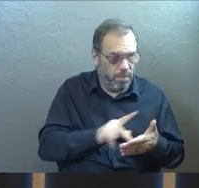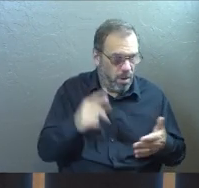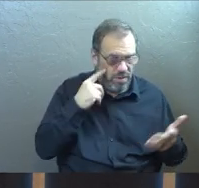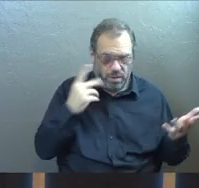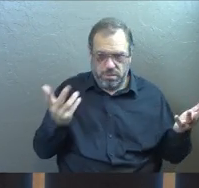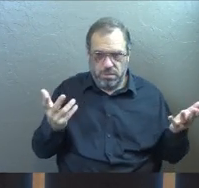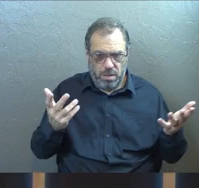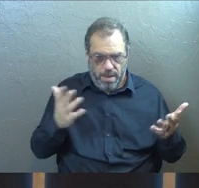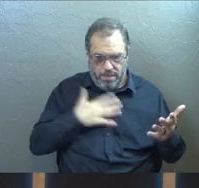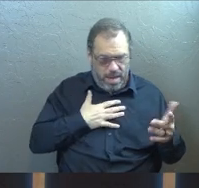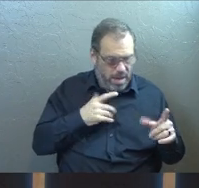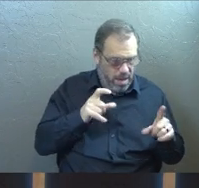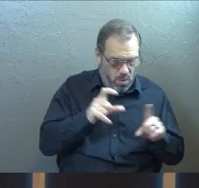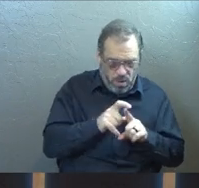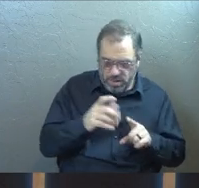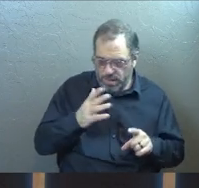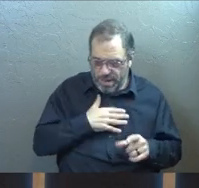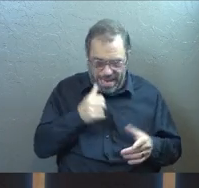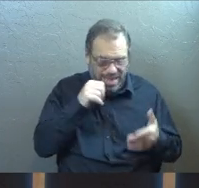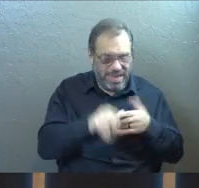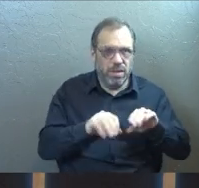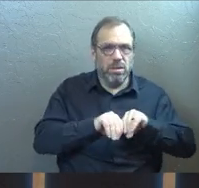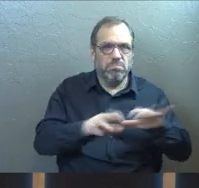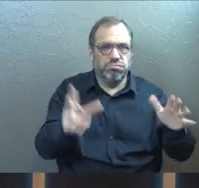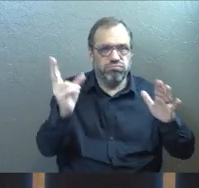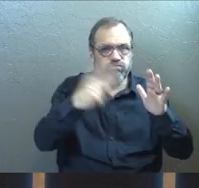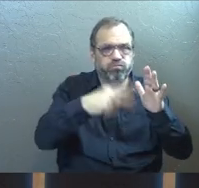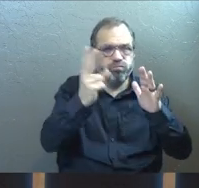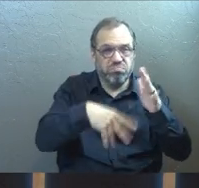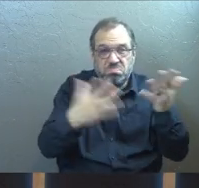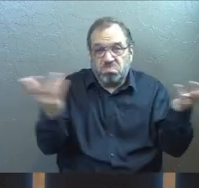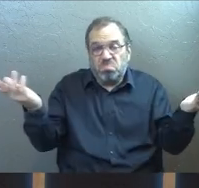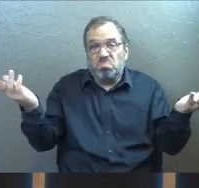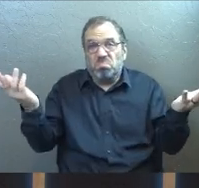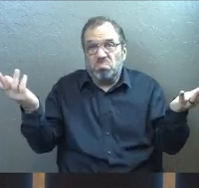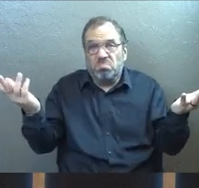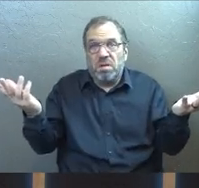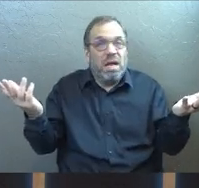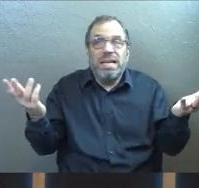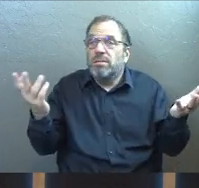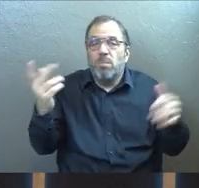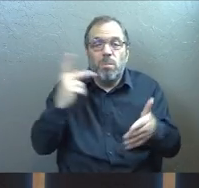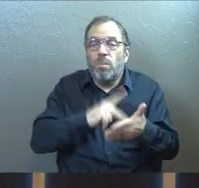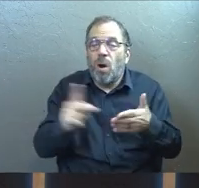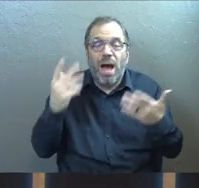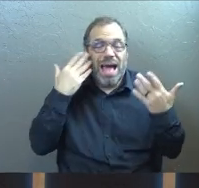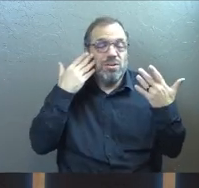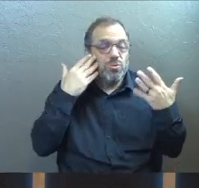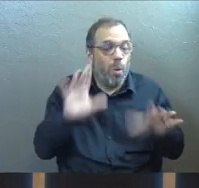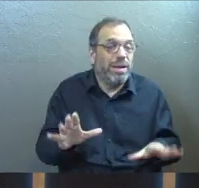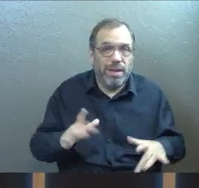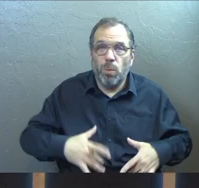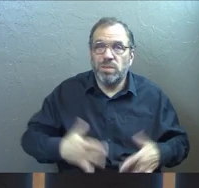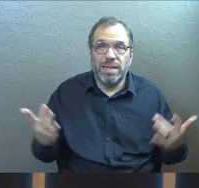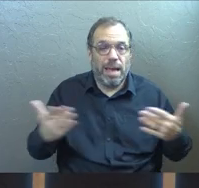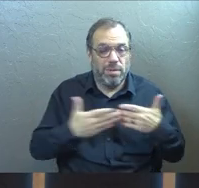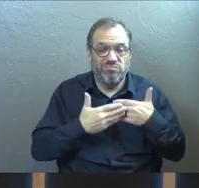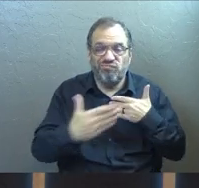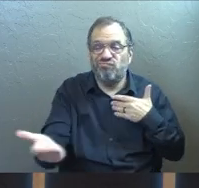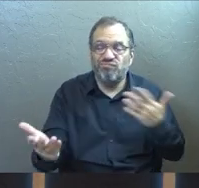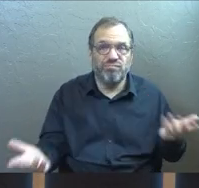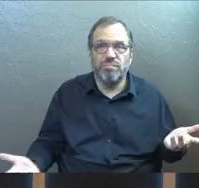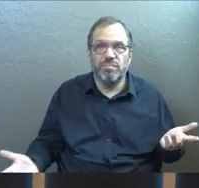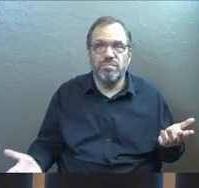his words or his letters are going to be read by anybody else after he's dead. He doesn't have the luxury of knowing any of that stuff.